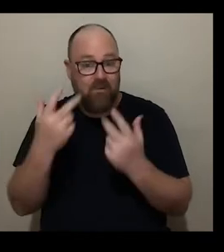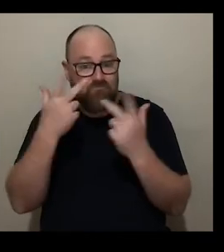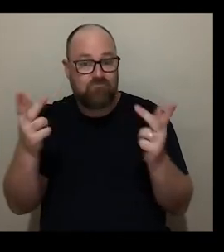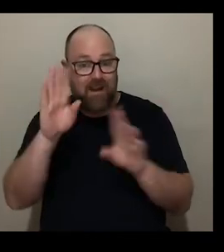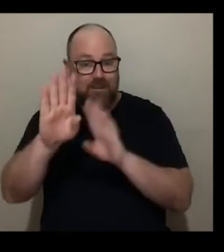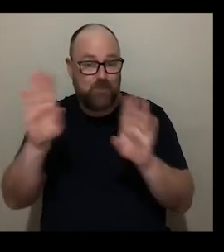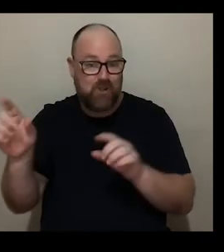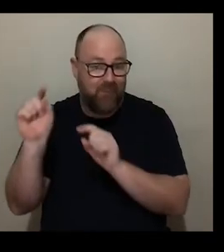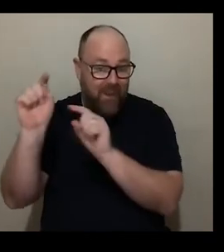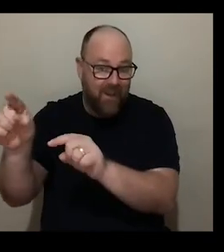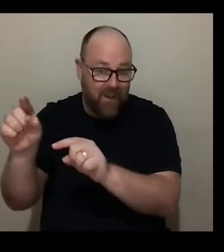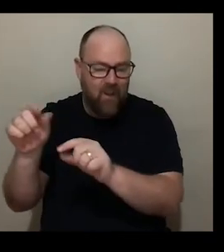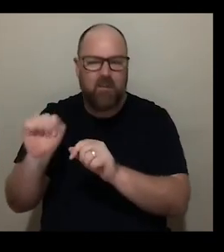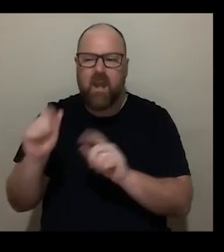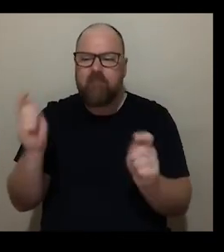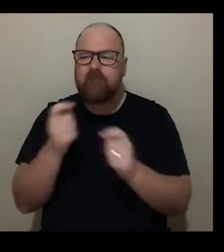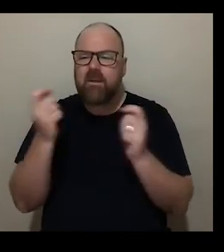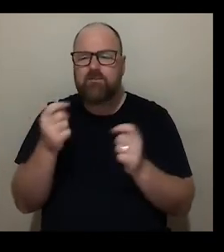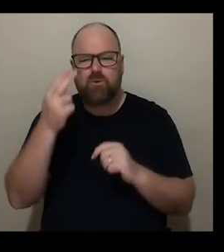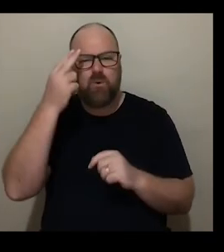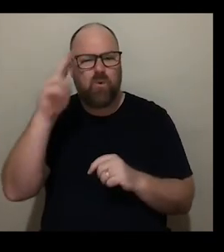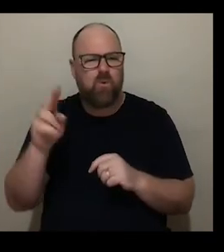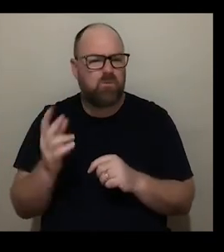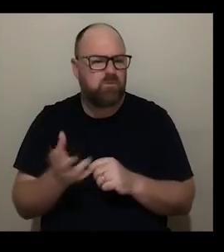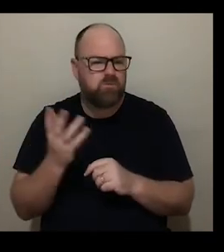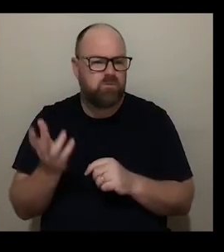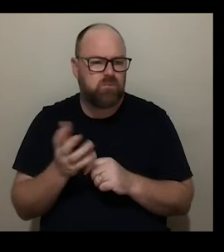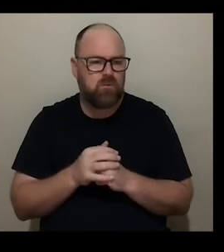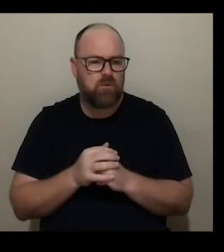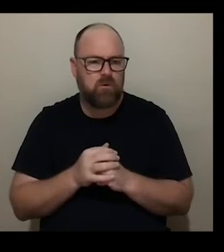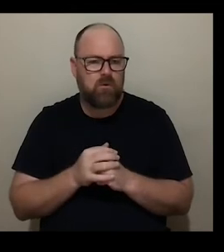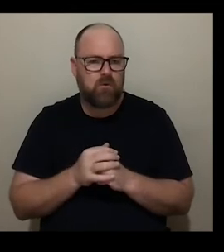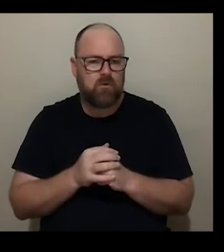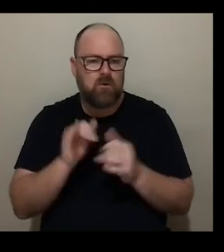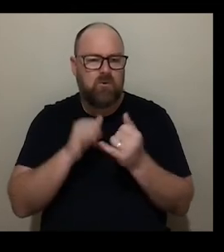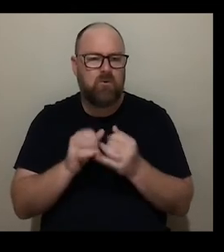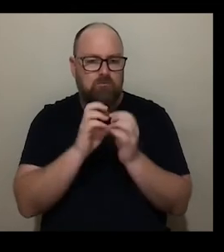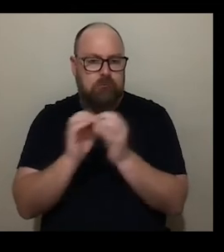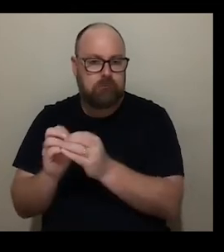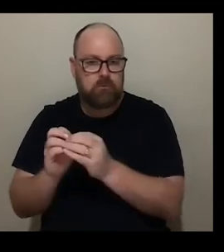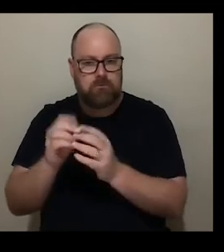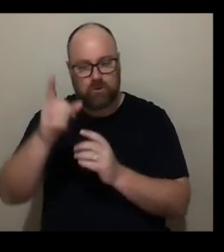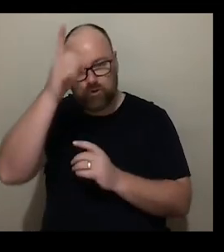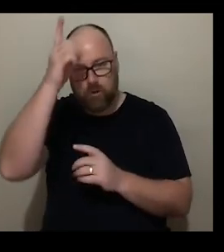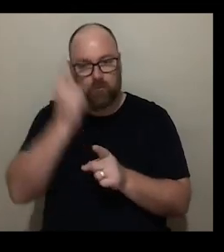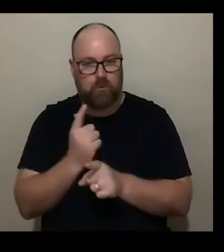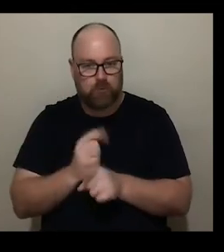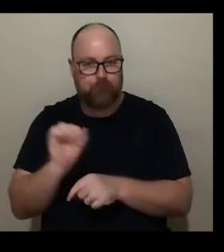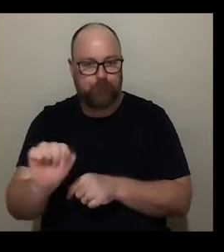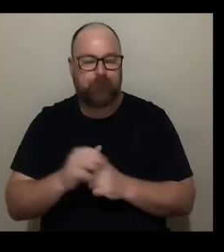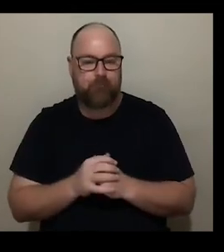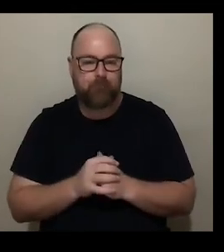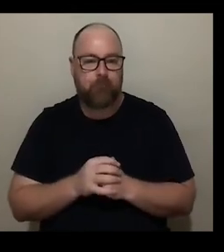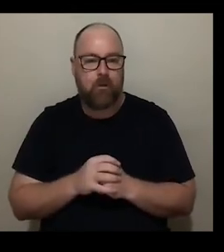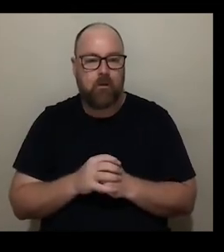of um a festival called um uh summer blood and culture festival so